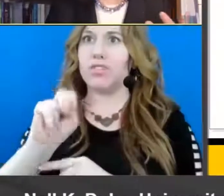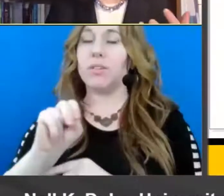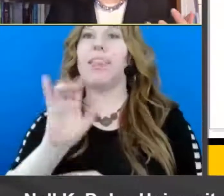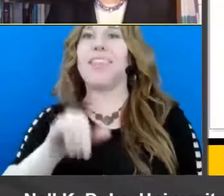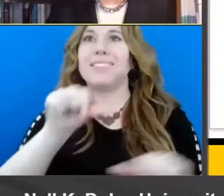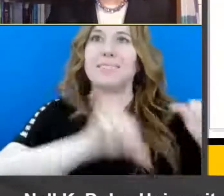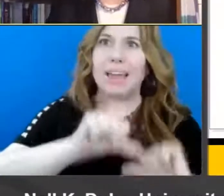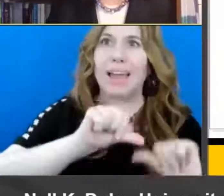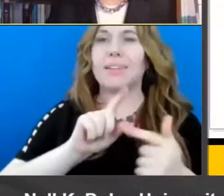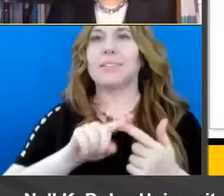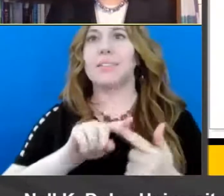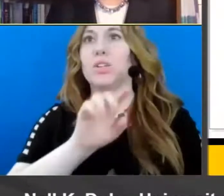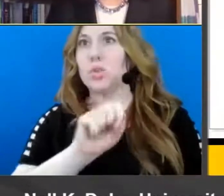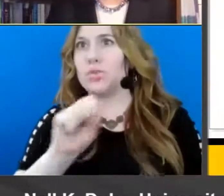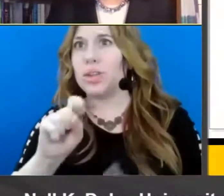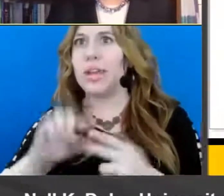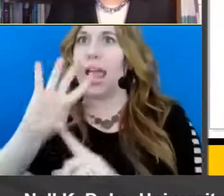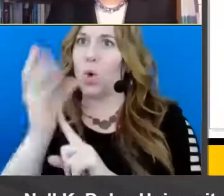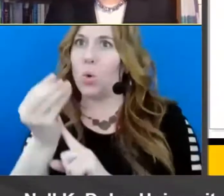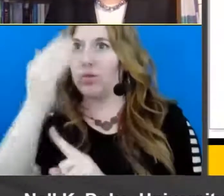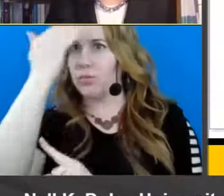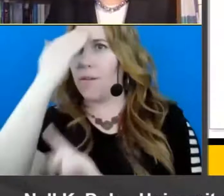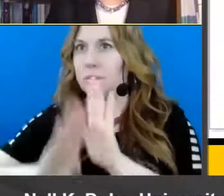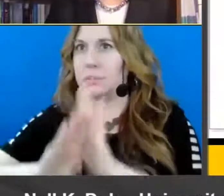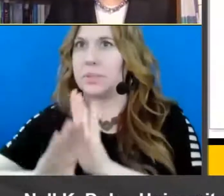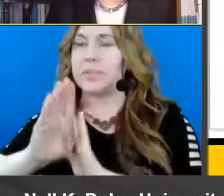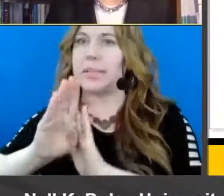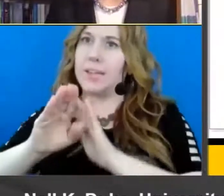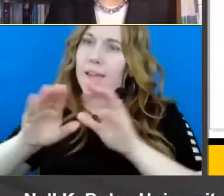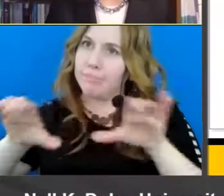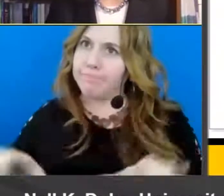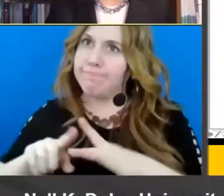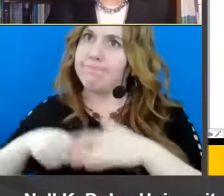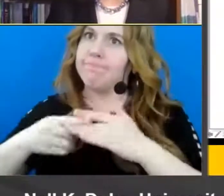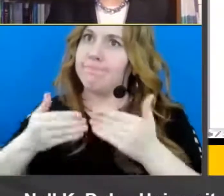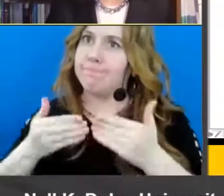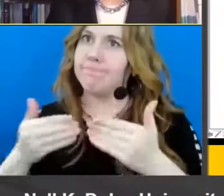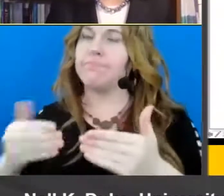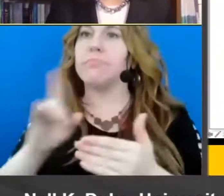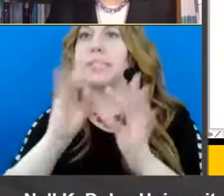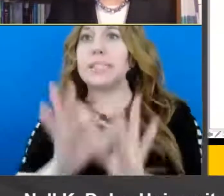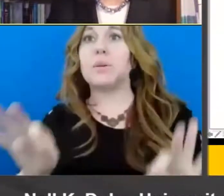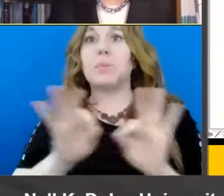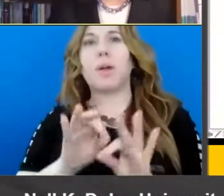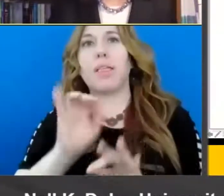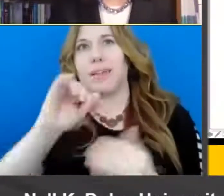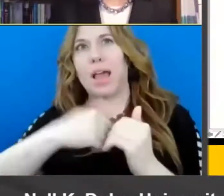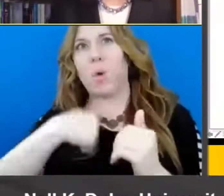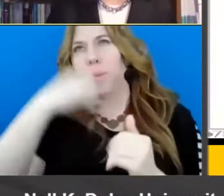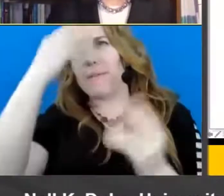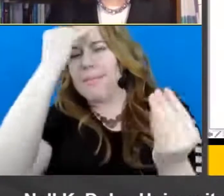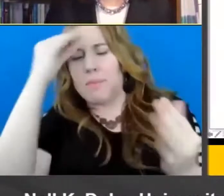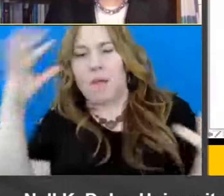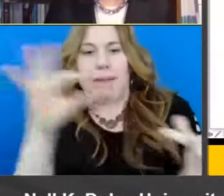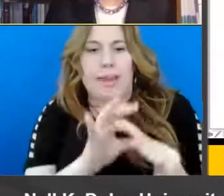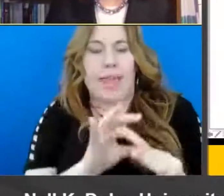and the cultural knowledge building um and activation that's really important and this is one of the ways that we really think about connecting to children's